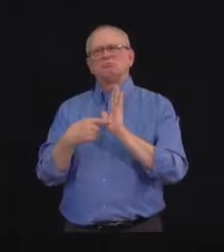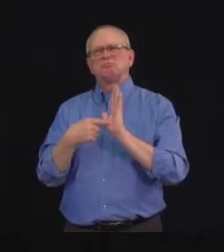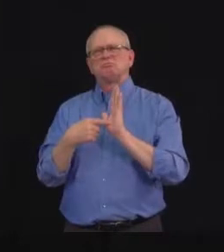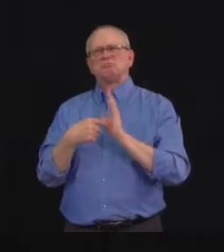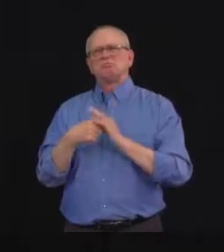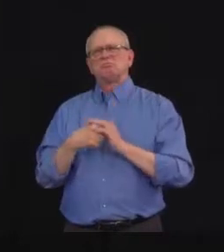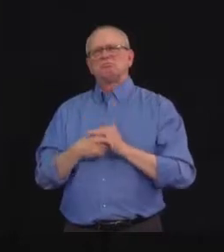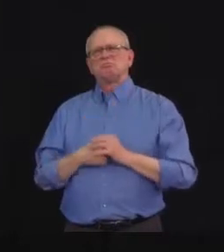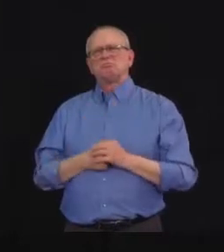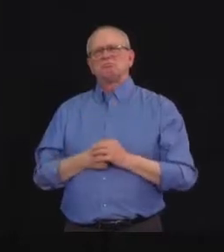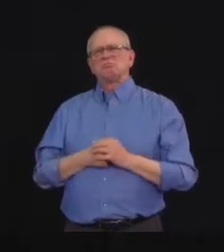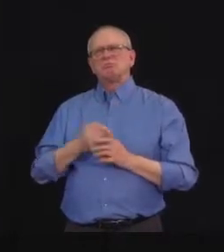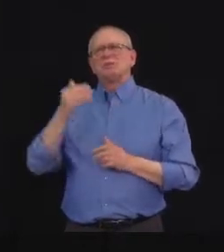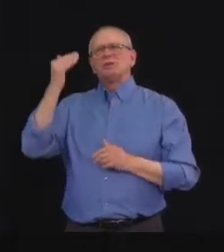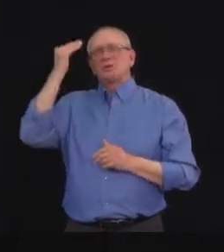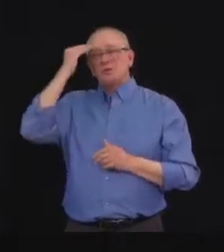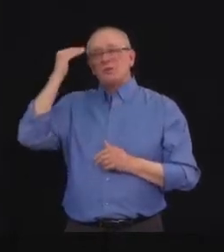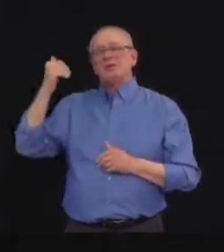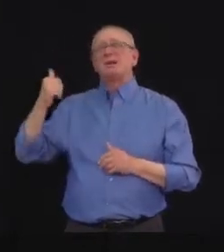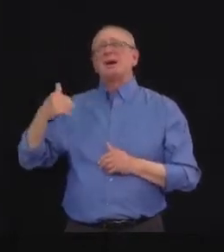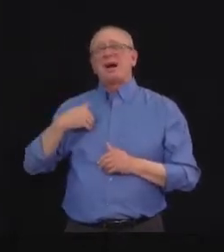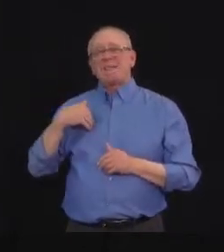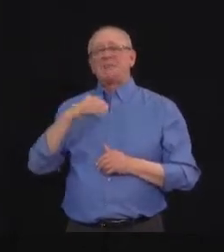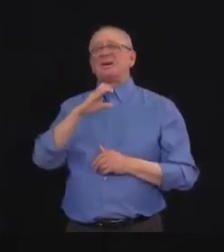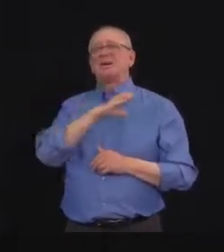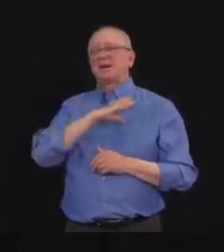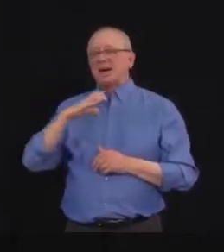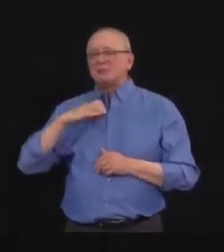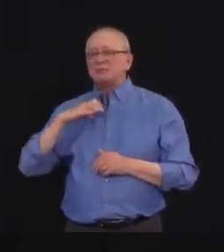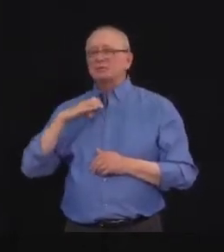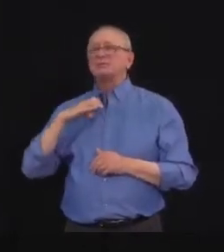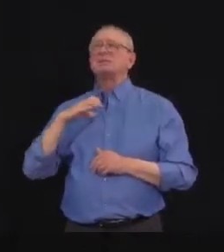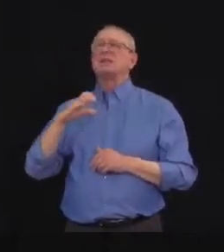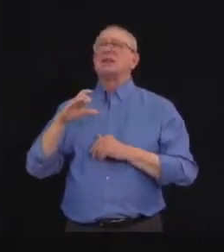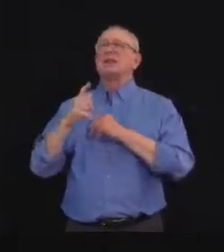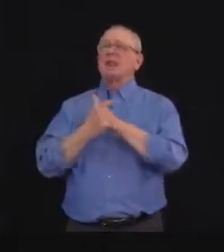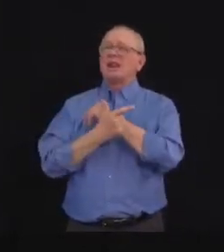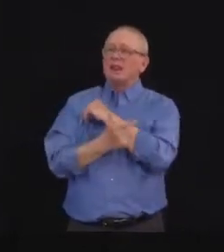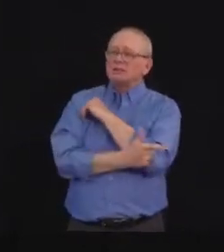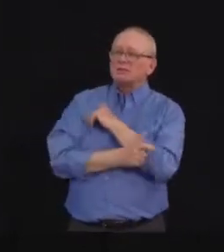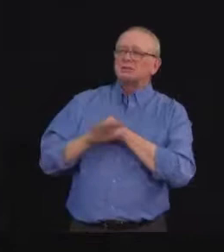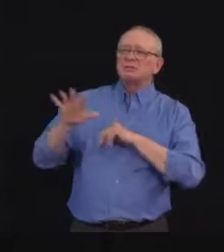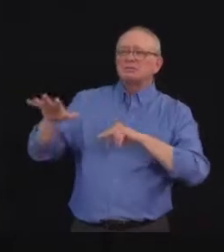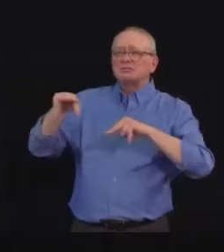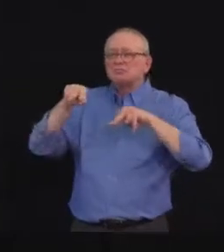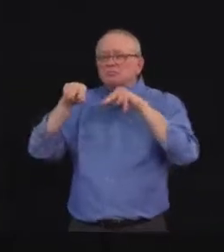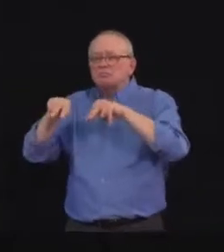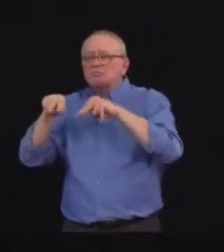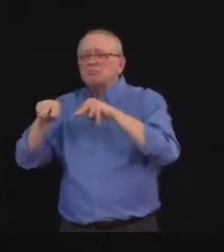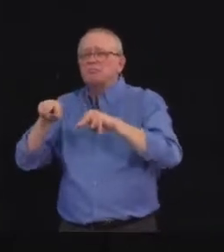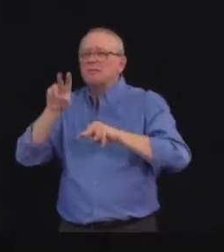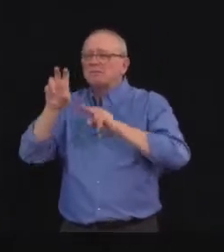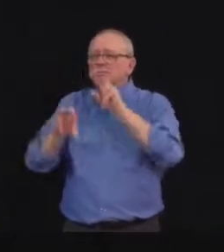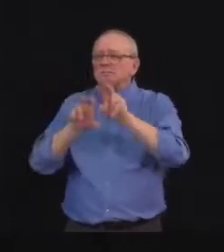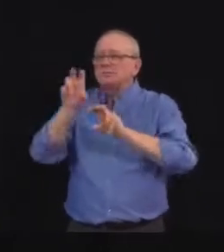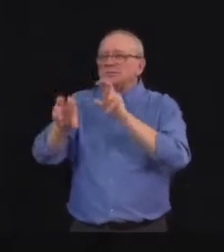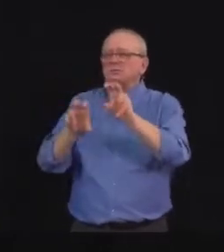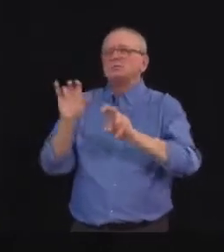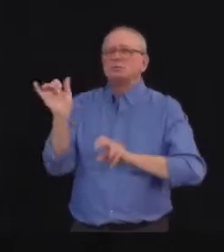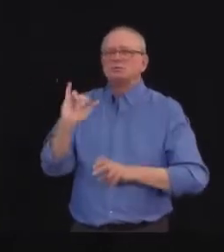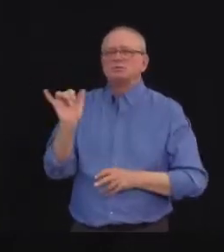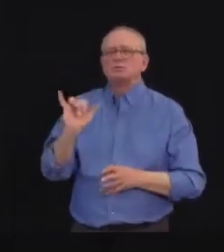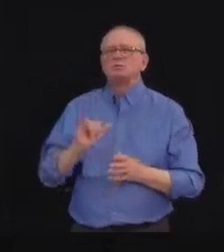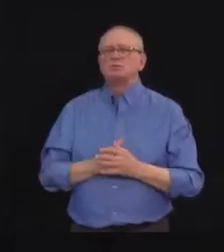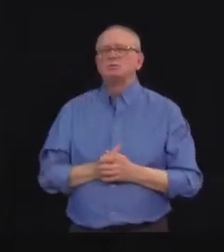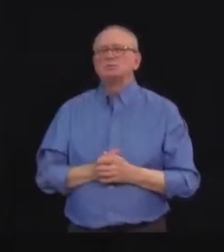as you know, a standing committee of the legislature that oversees Albert Heritage Savings Trust Fund investments. And I believe that senior